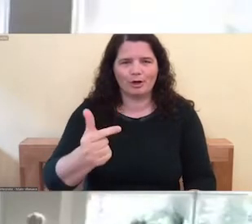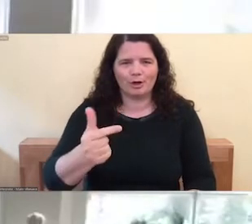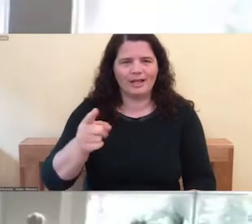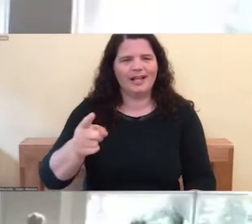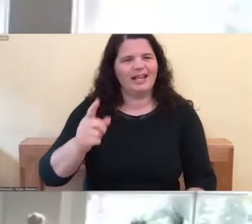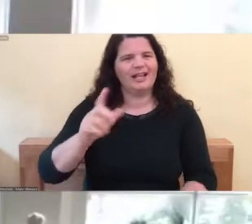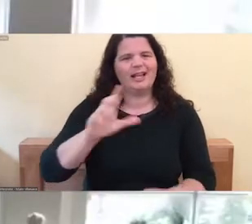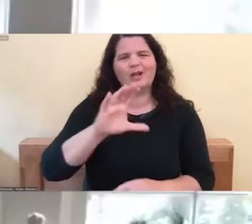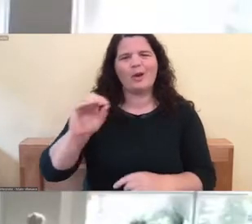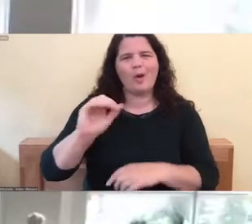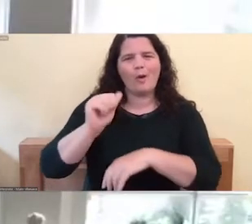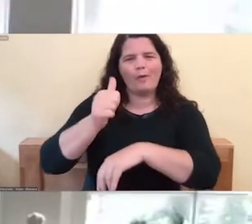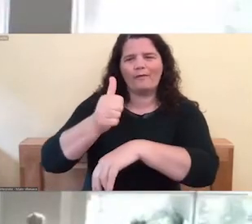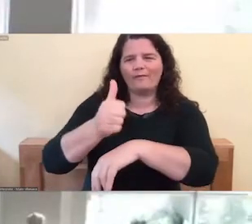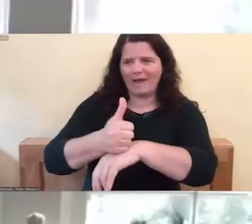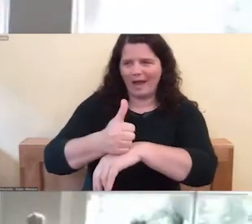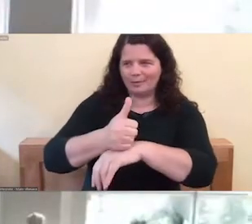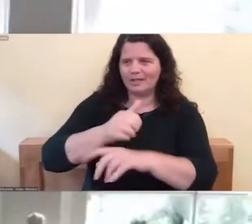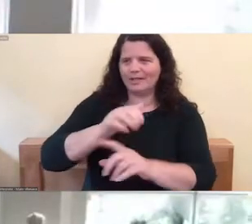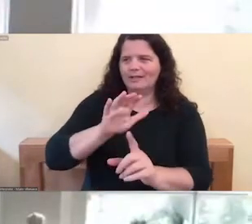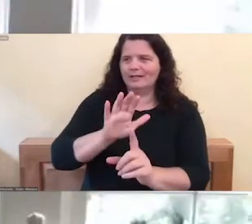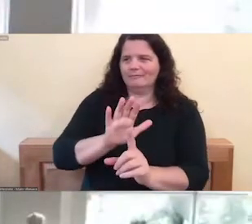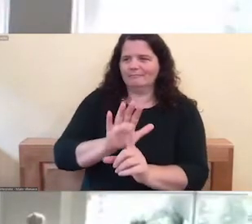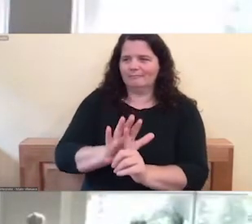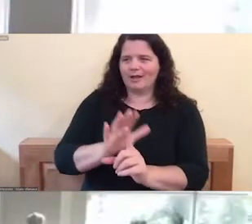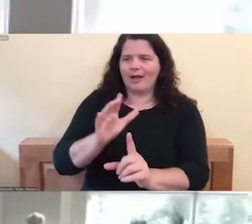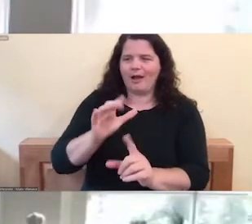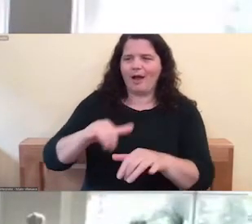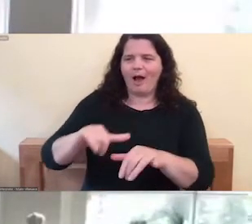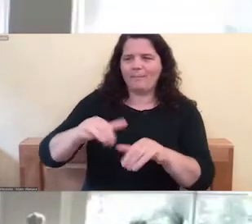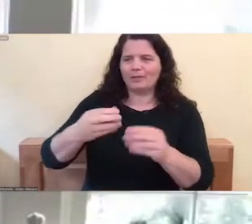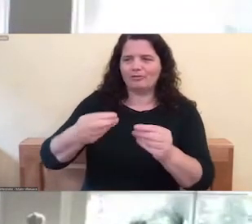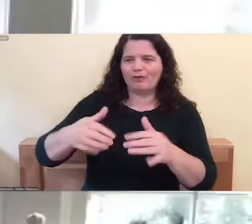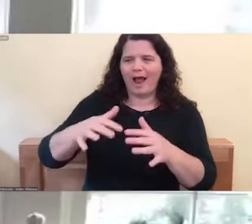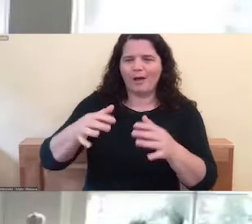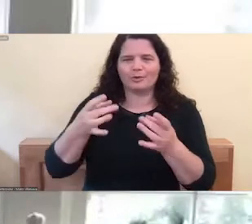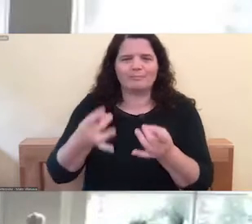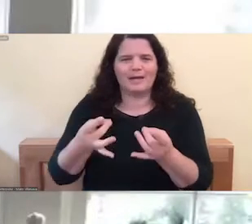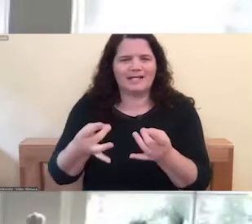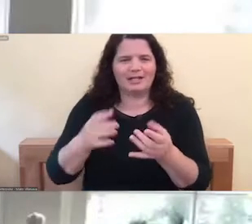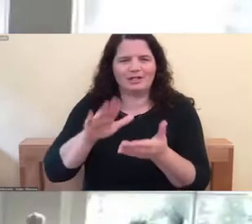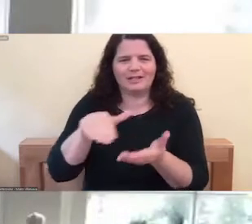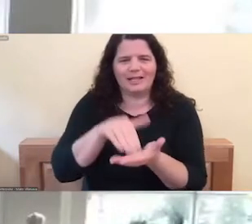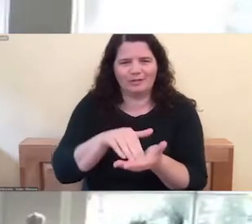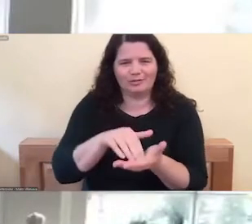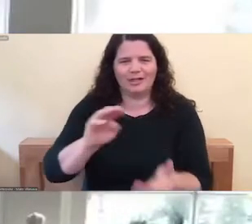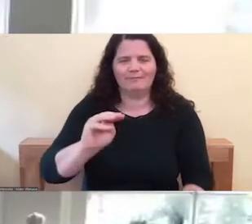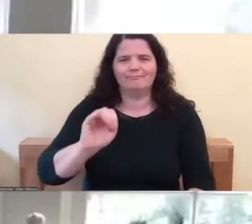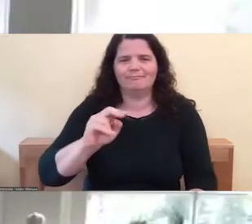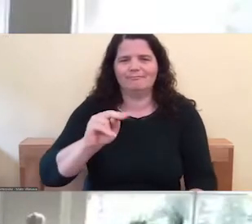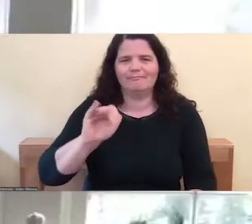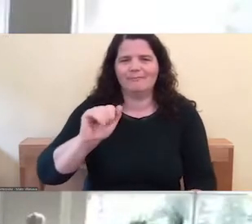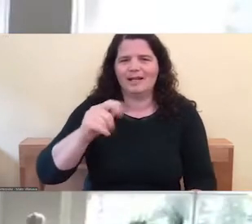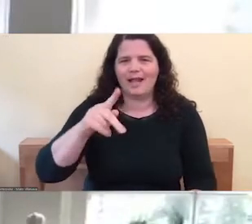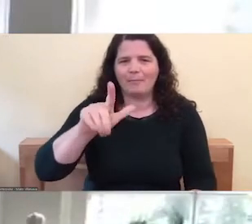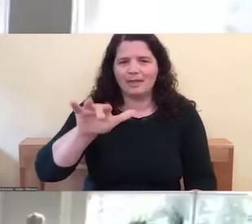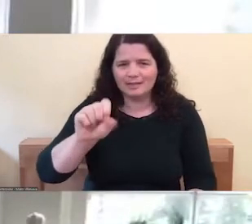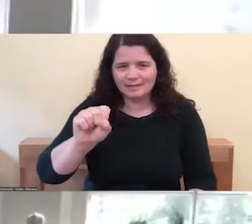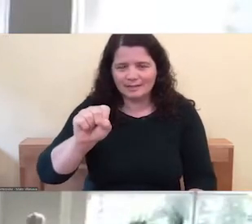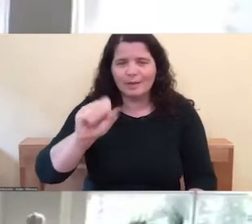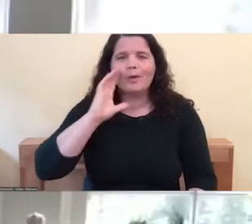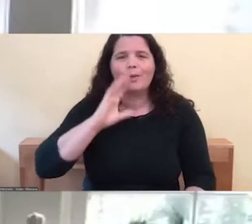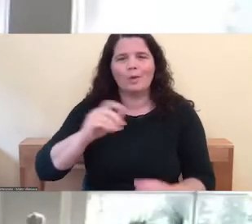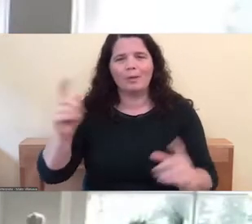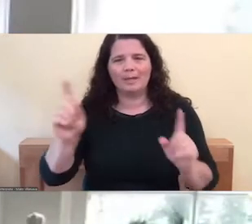Minnesota, and he'll share a wide-ranging conversation with his friend and IMCW teacher Deborah